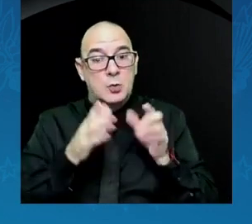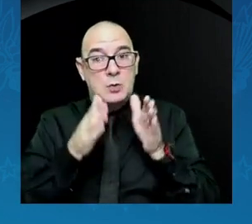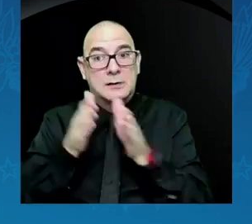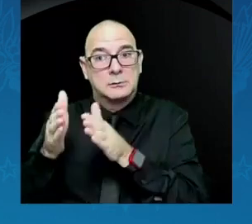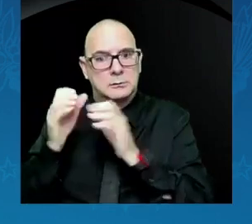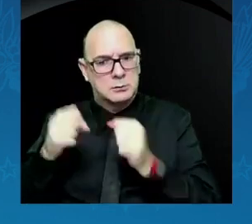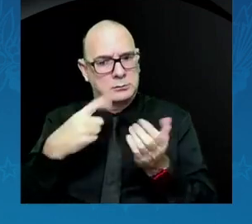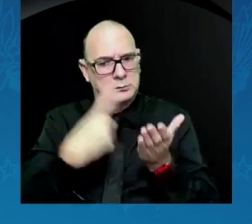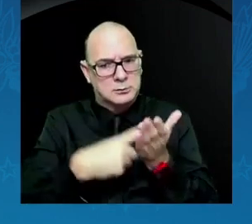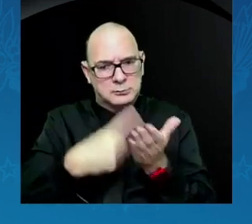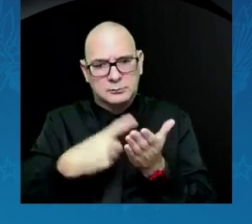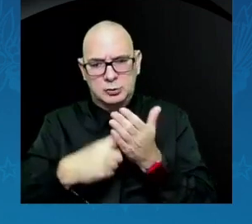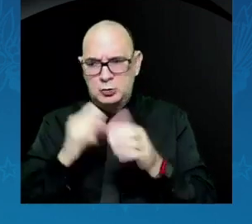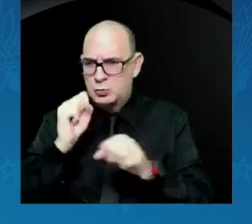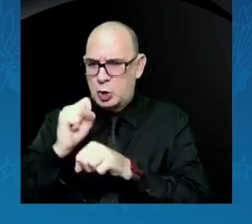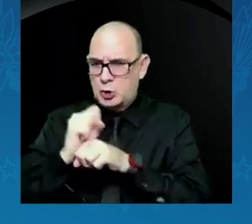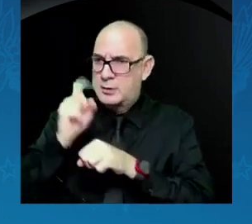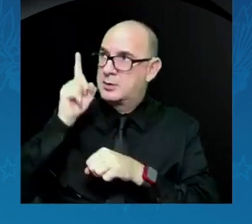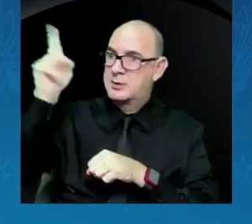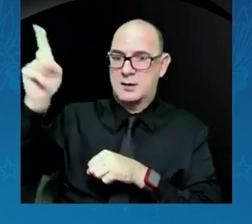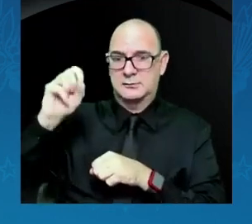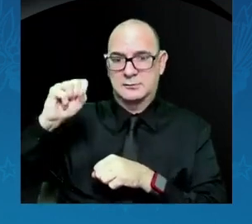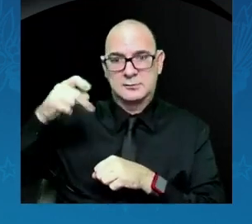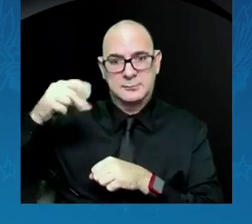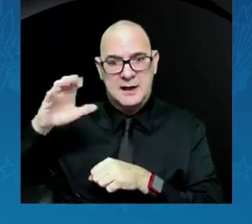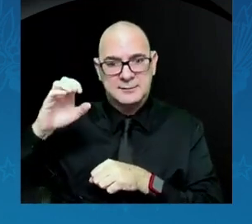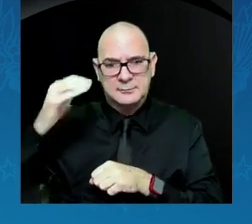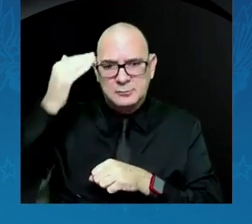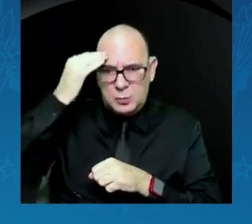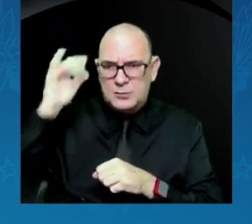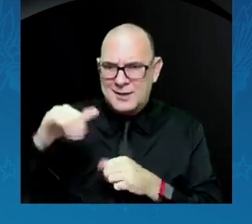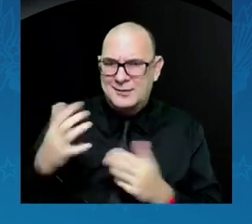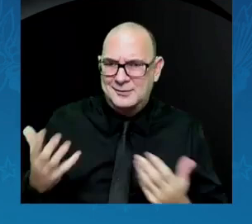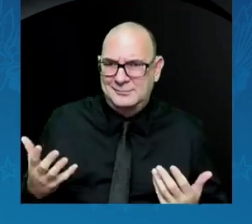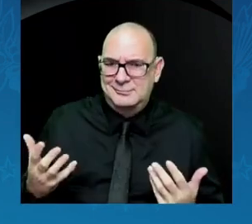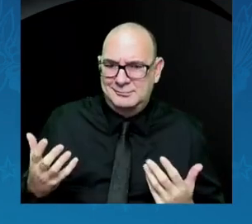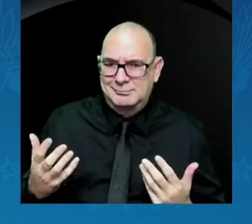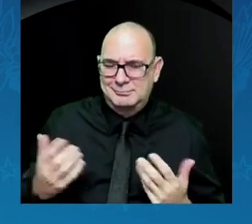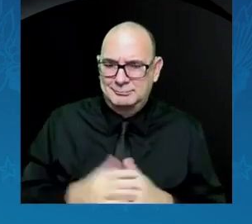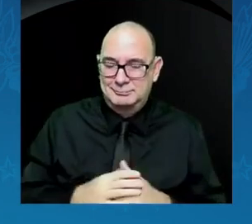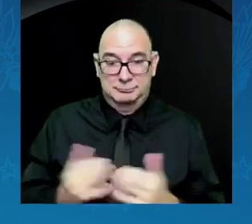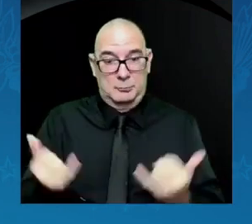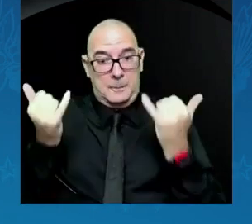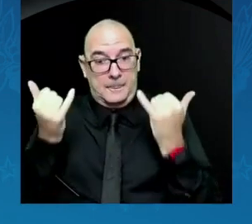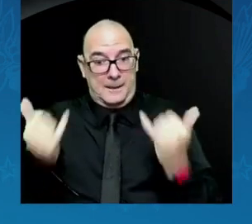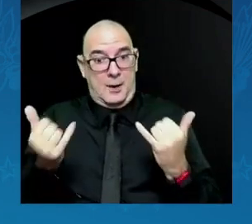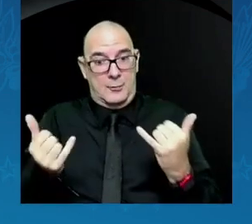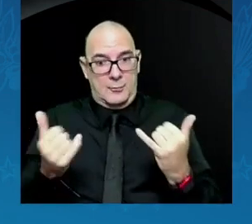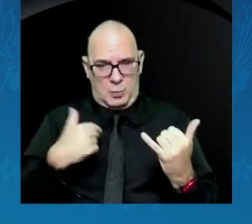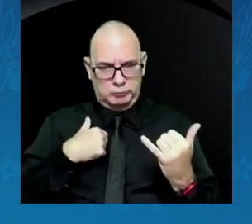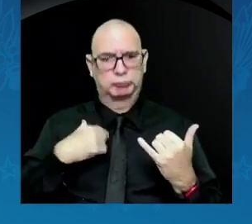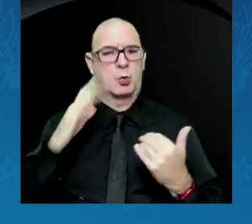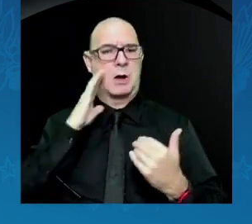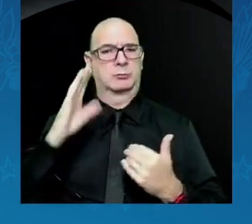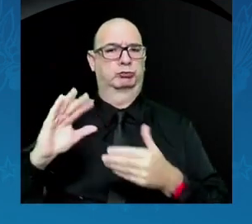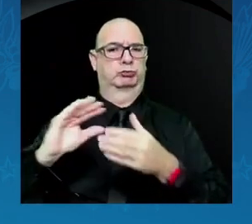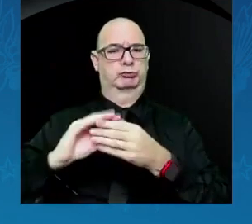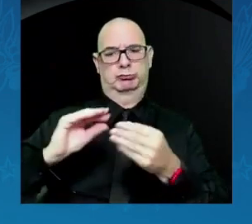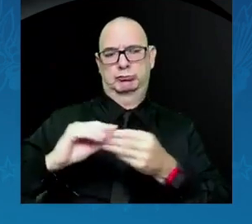You all know that. But I'm going to talk today about the opportunity of space.